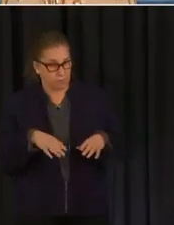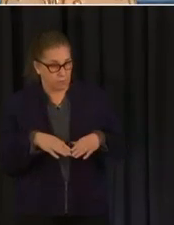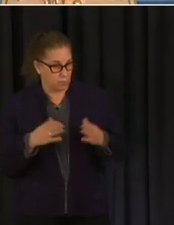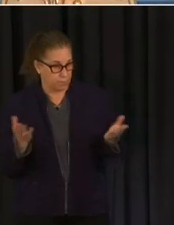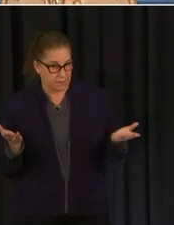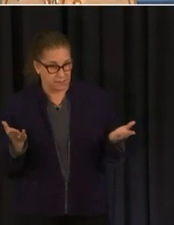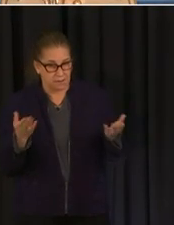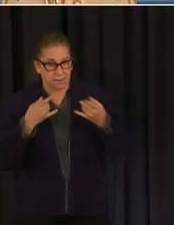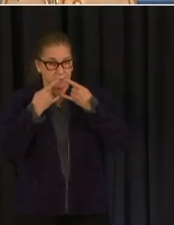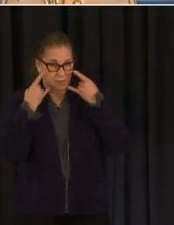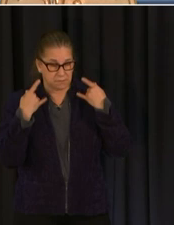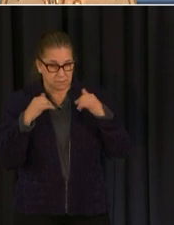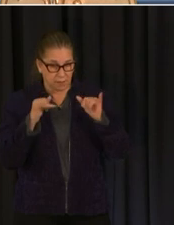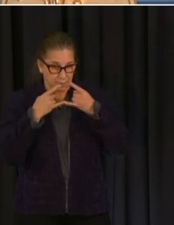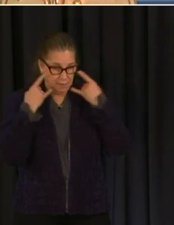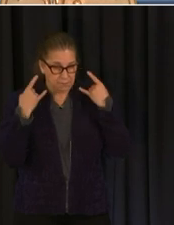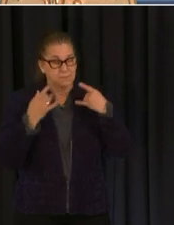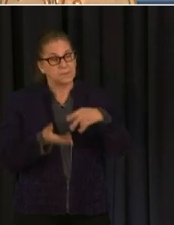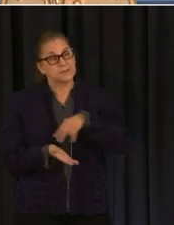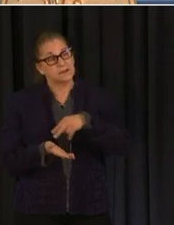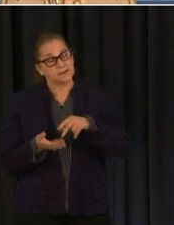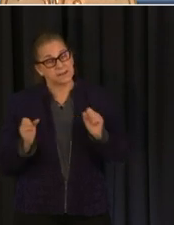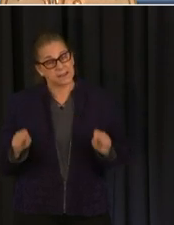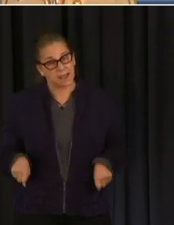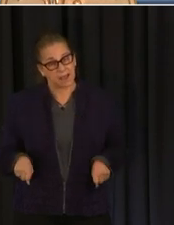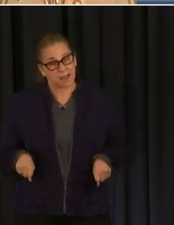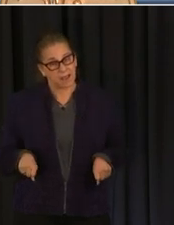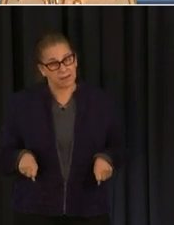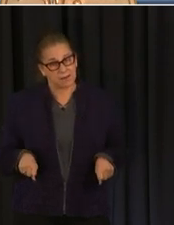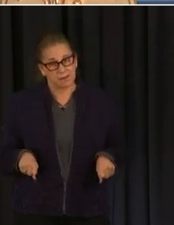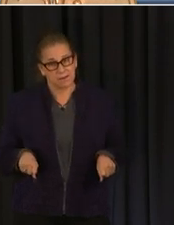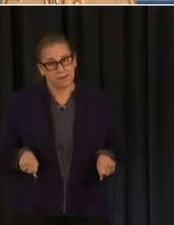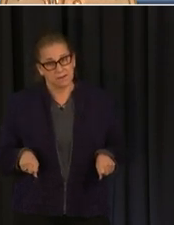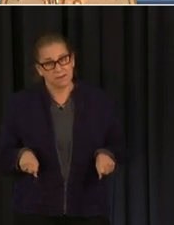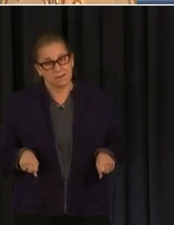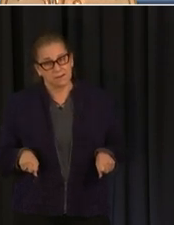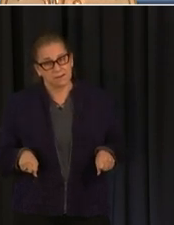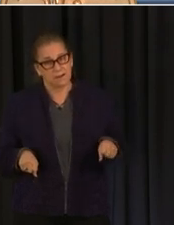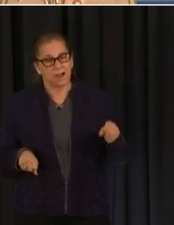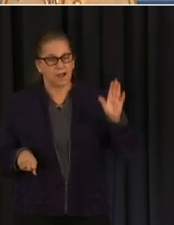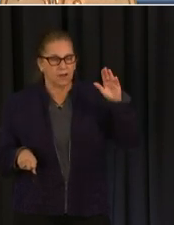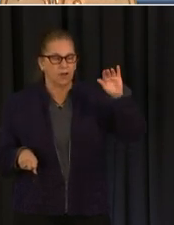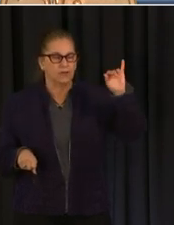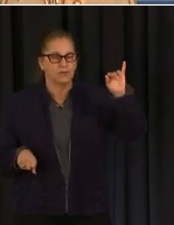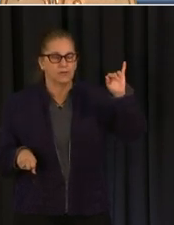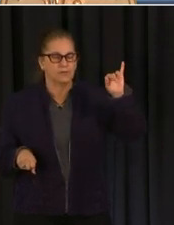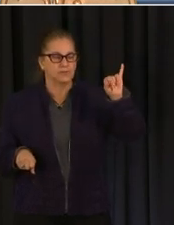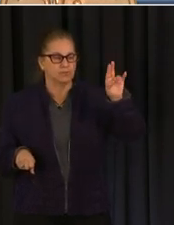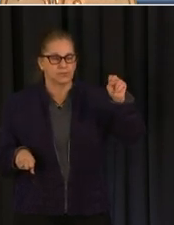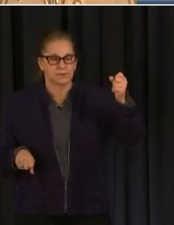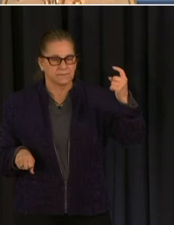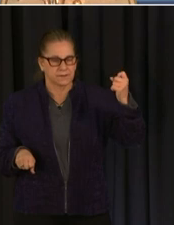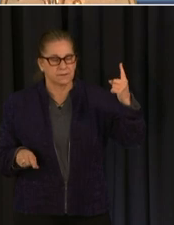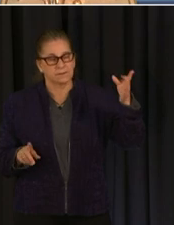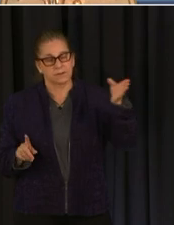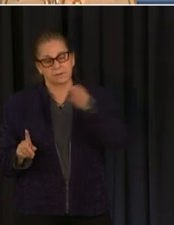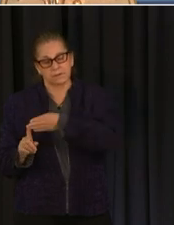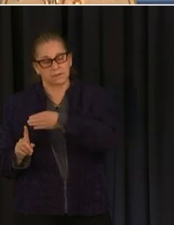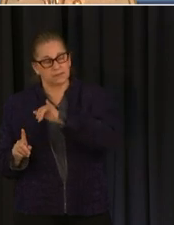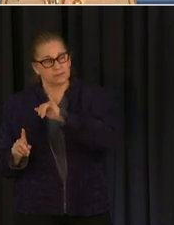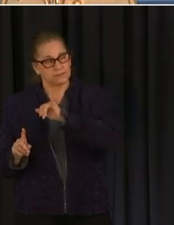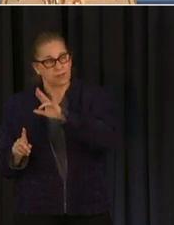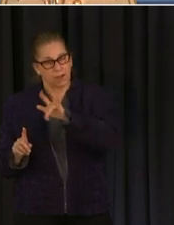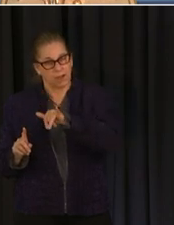dancing at the music at the wedding venues and then in the music venues on july 11th on june 11th that's correct